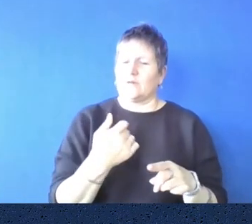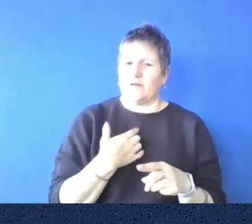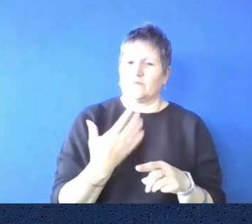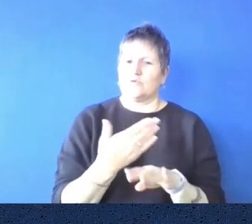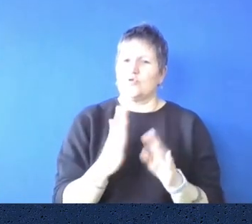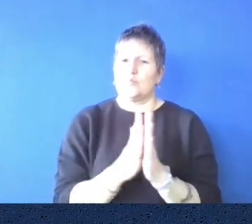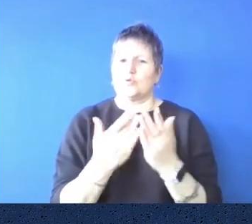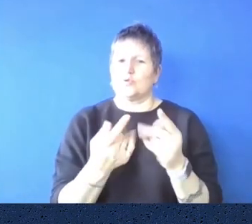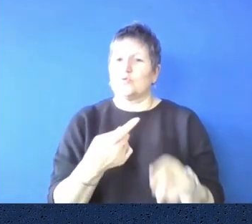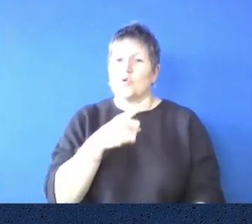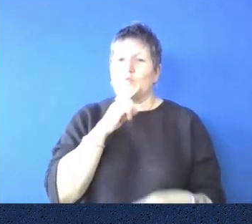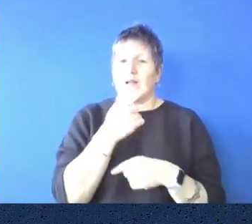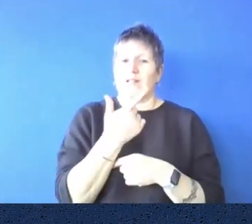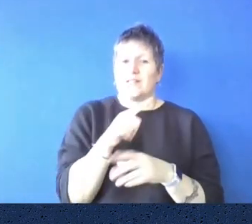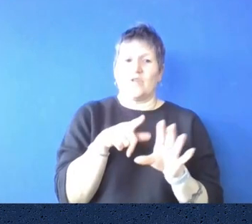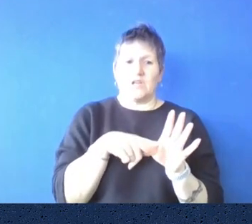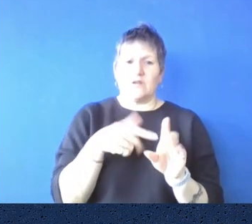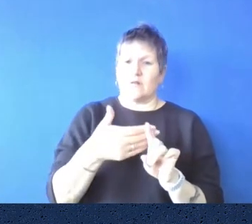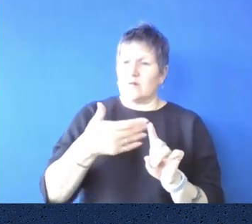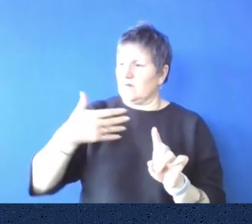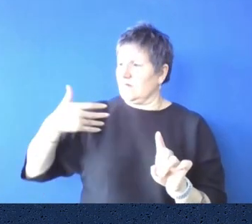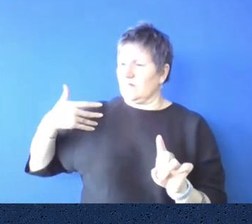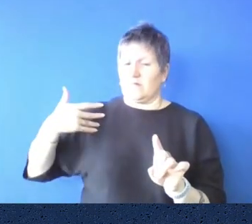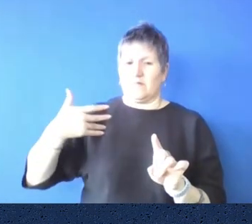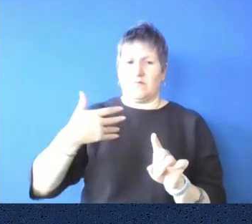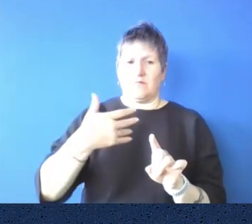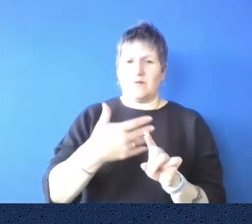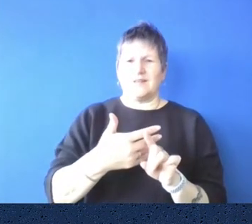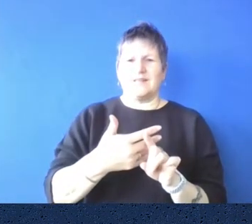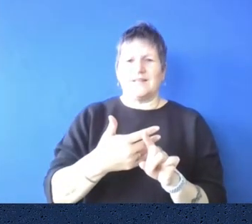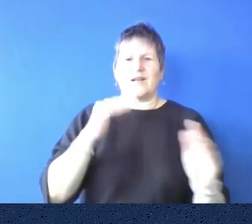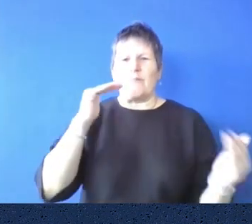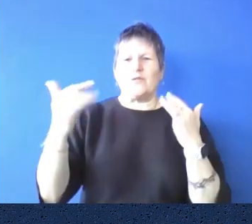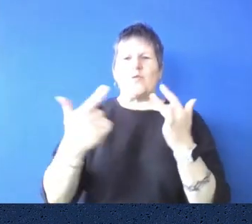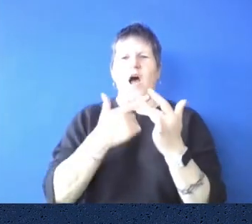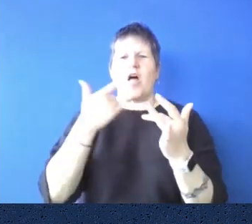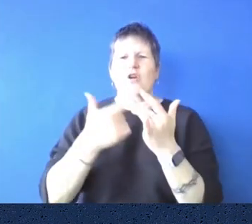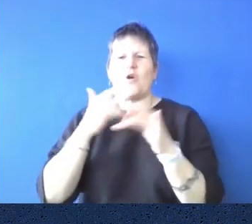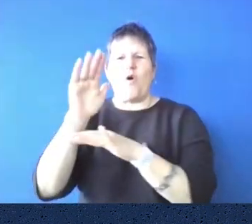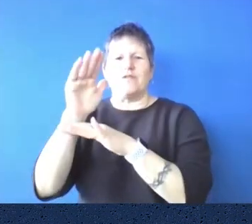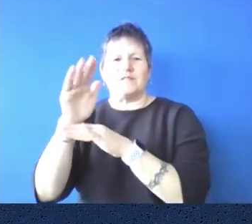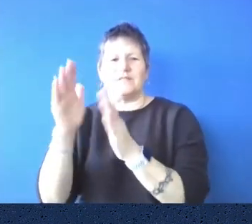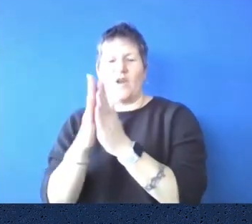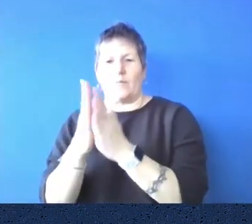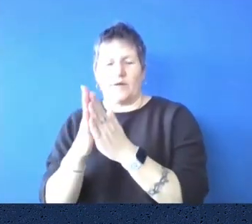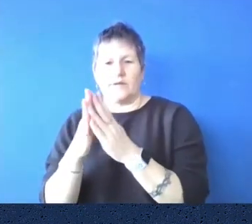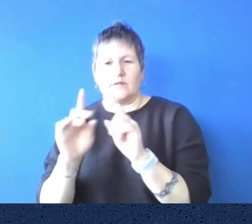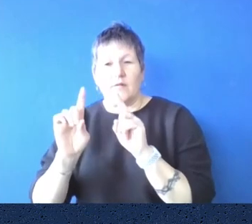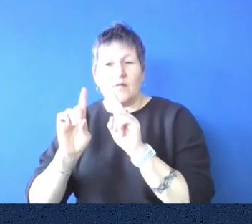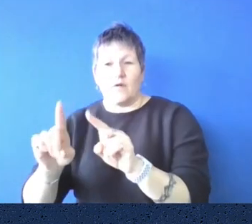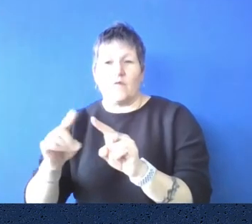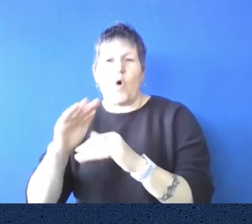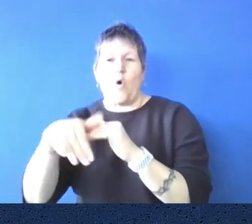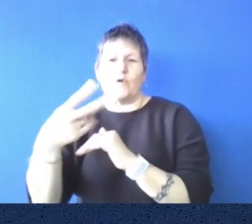years. I mean, it, it's nothing on compared to libraries in general, which have been around for over 2000 years, but certainly